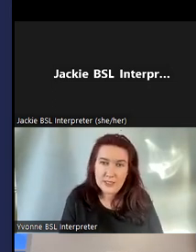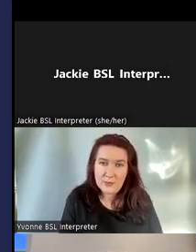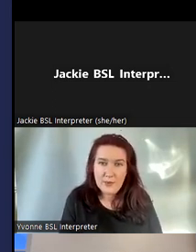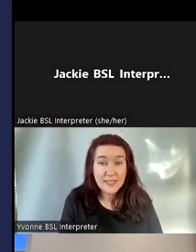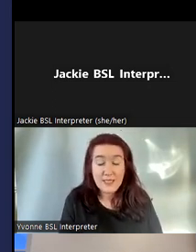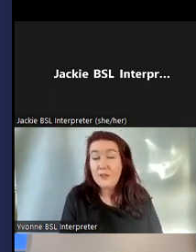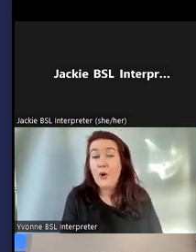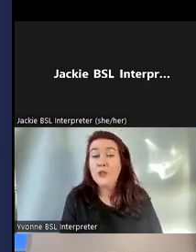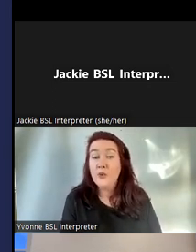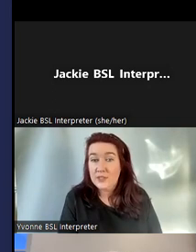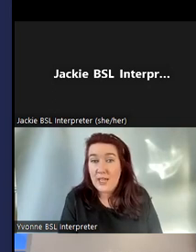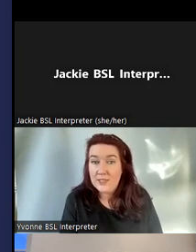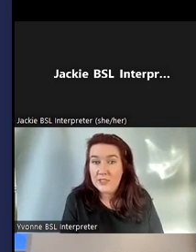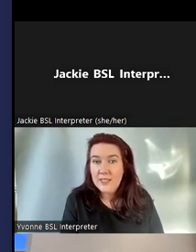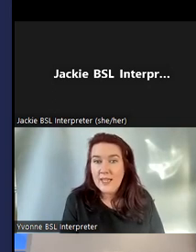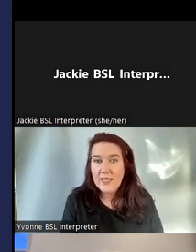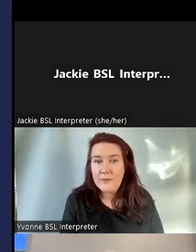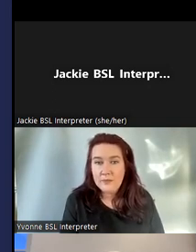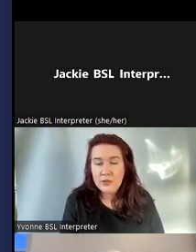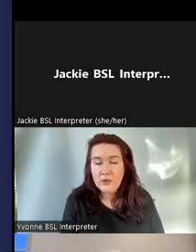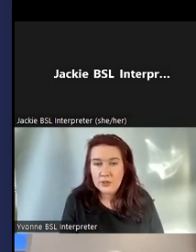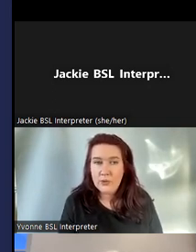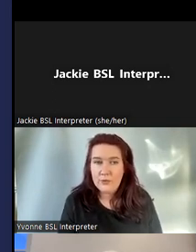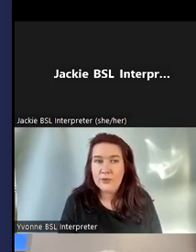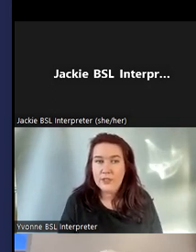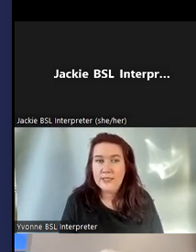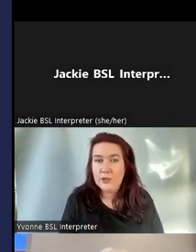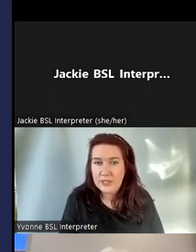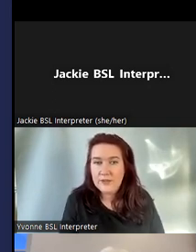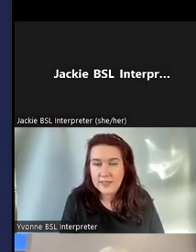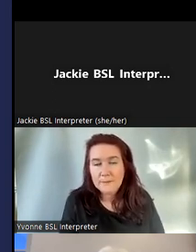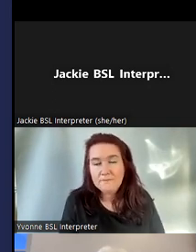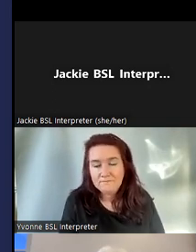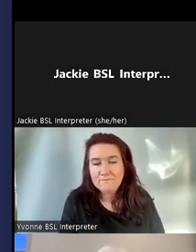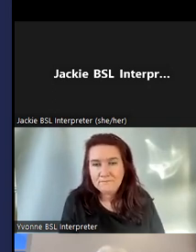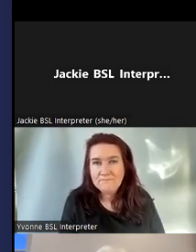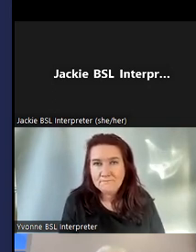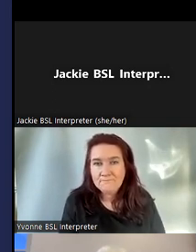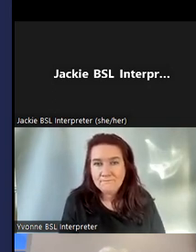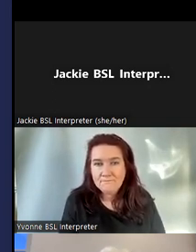fundraising as well that's another ongoing challenge you know to go from project to project funding.